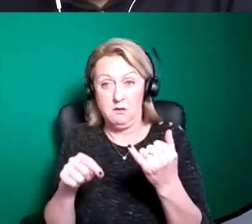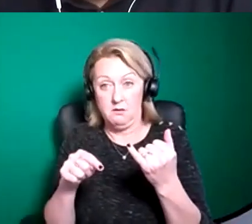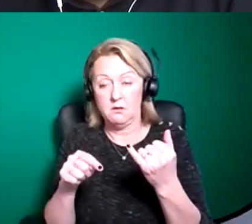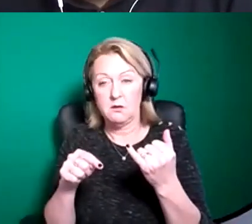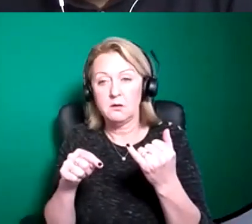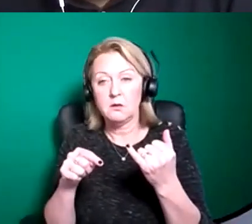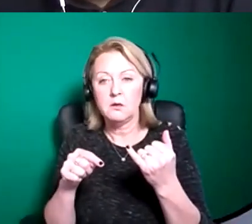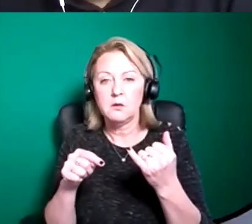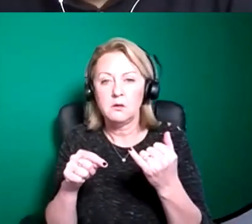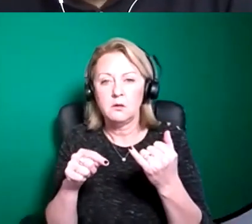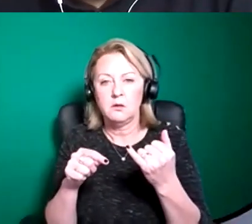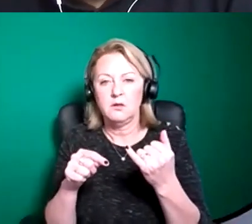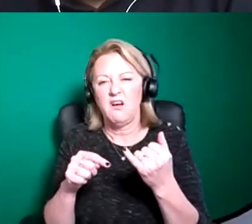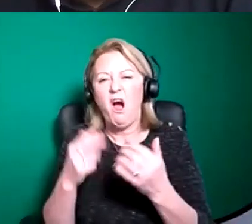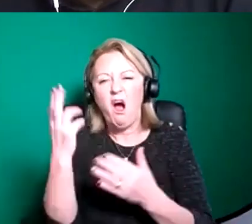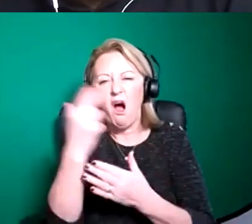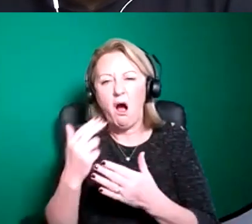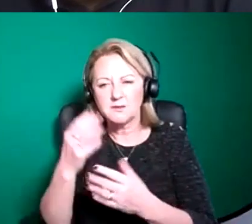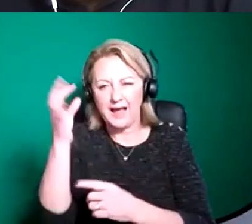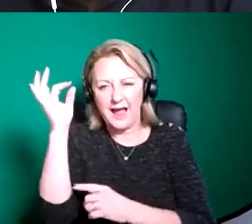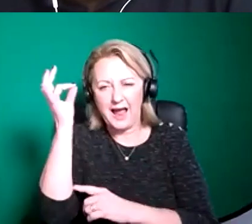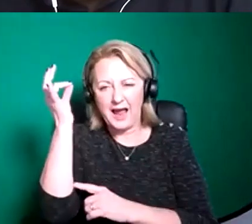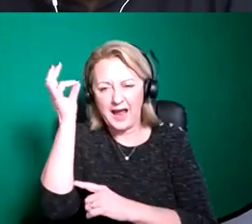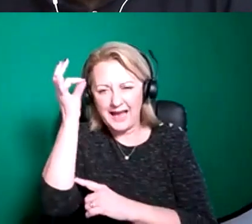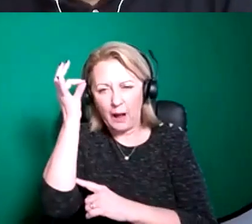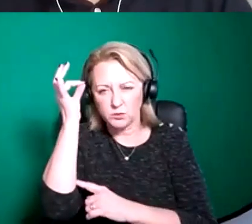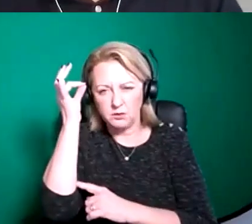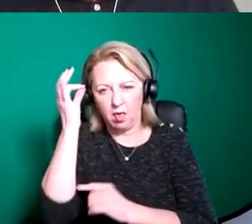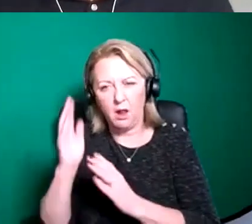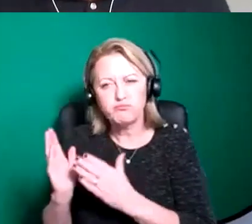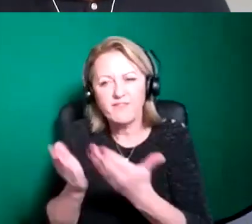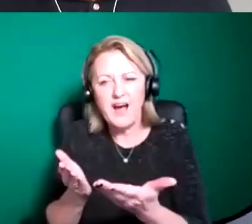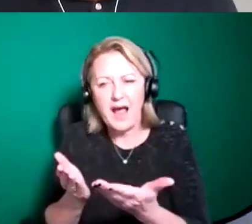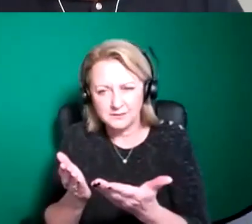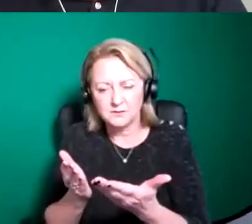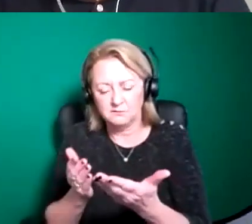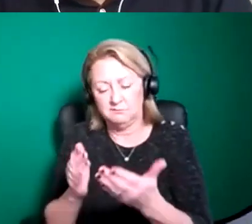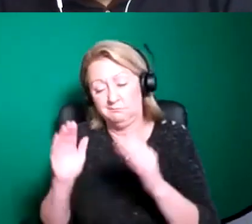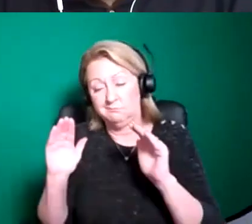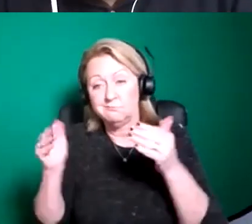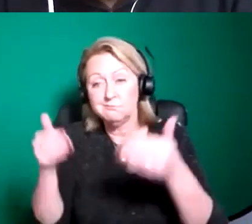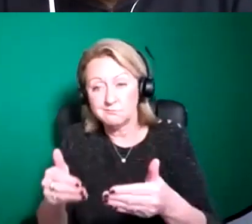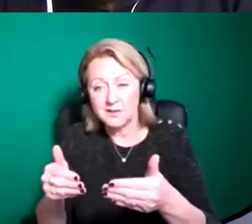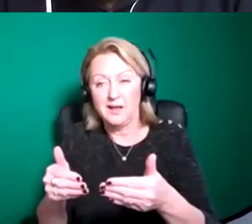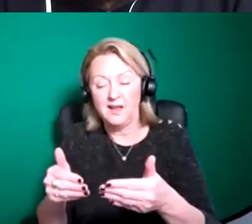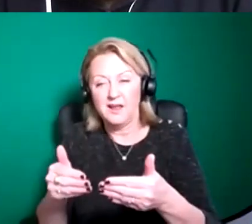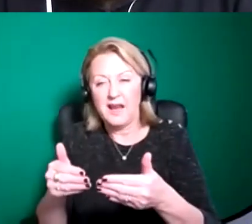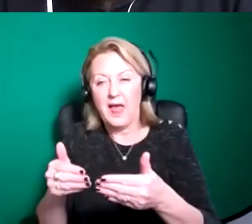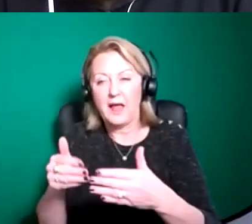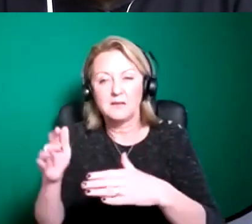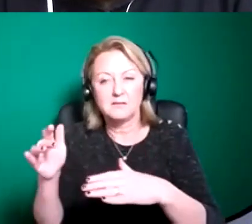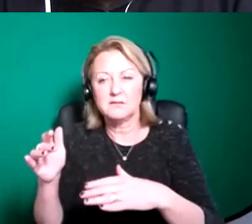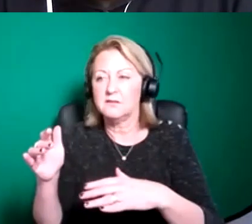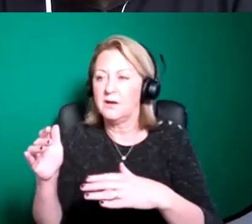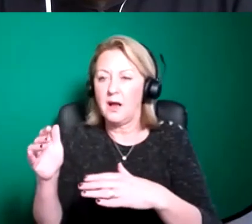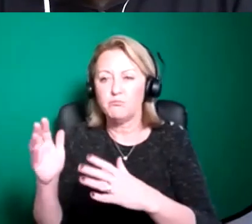classified as arts council kind of priority places across the country and their main focus is on presenting work and kind of opening it